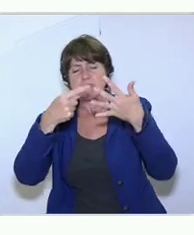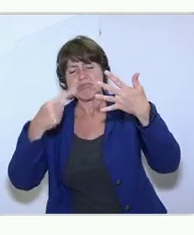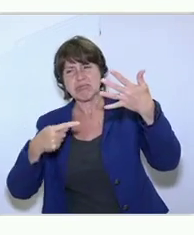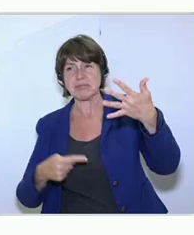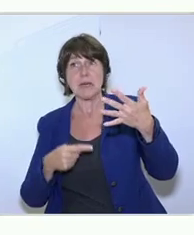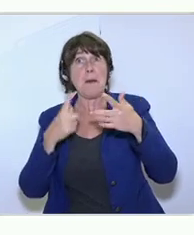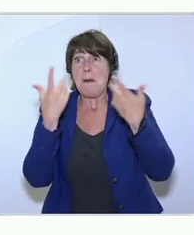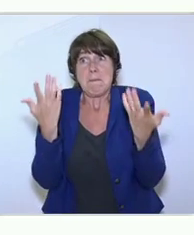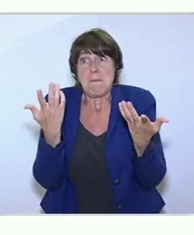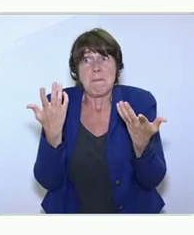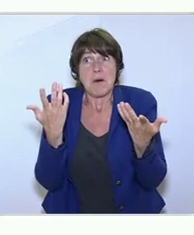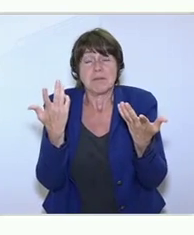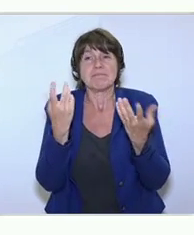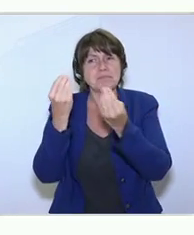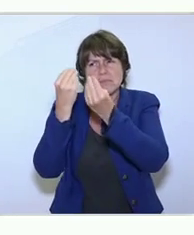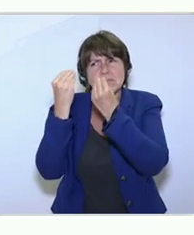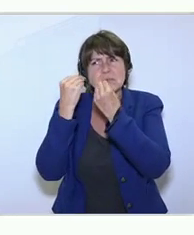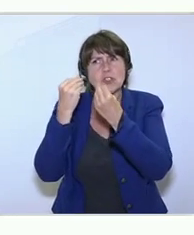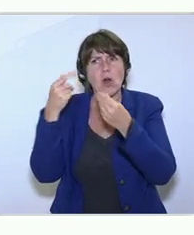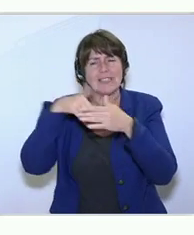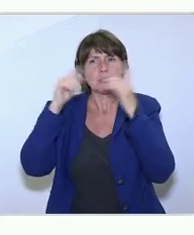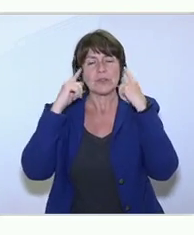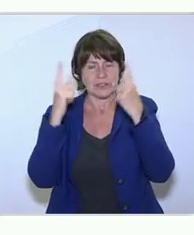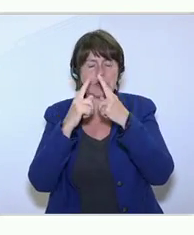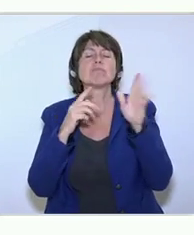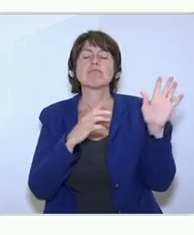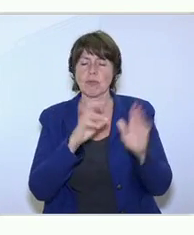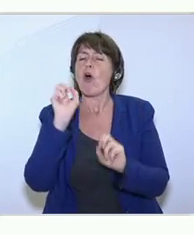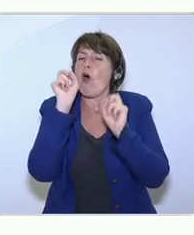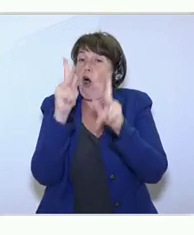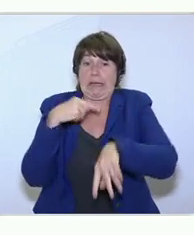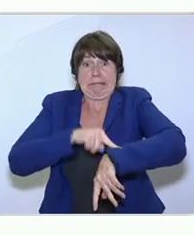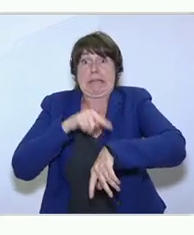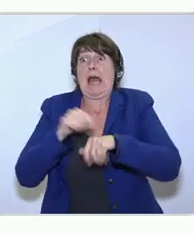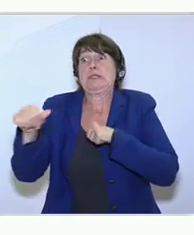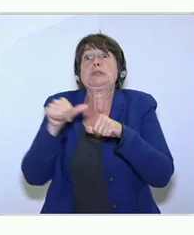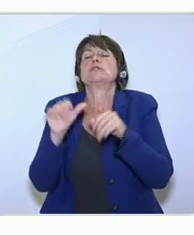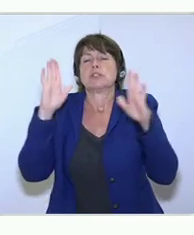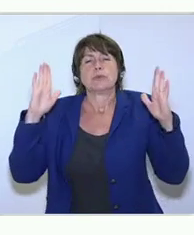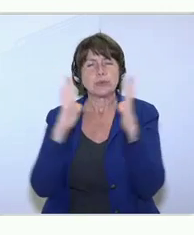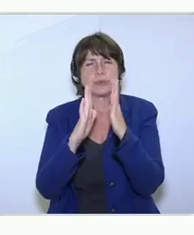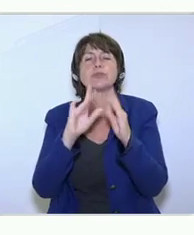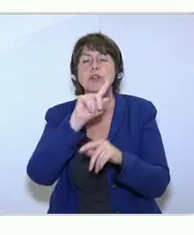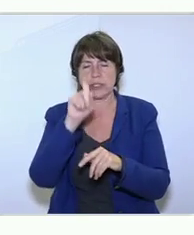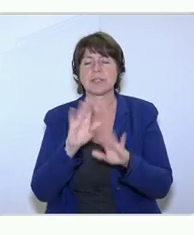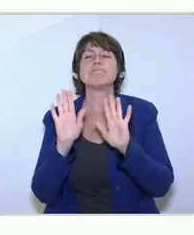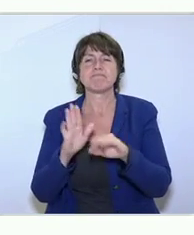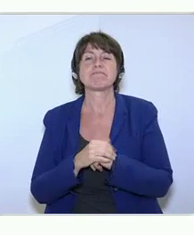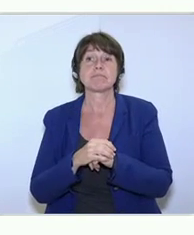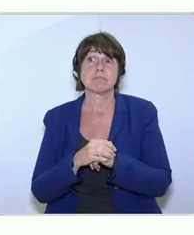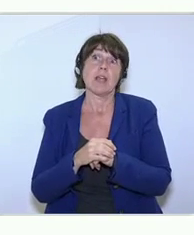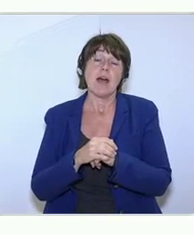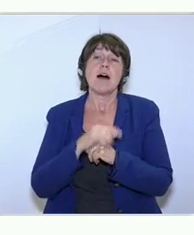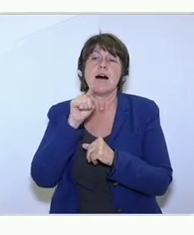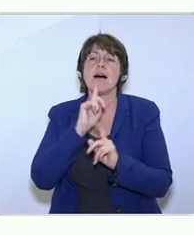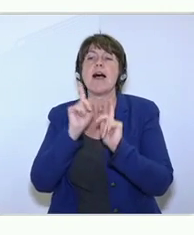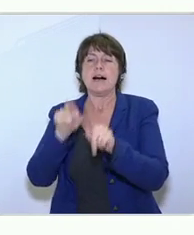modern things is Okay. We get the drift of that question. So we're short of time. So. So, Carly, I think the answer is that